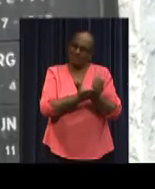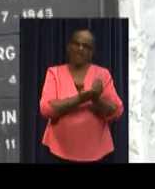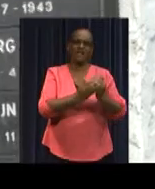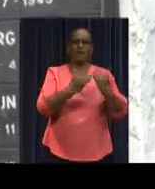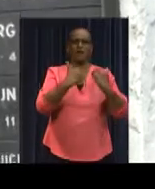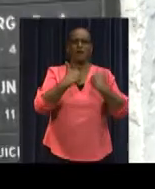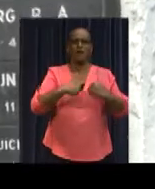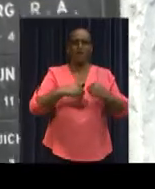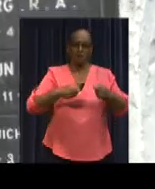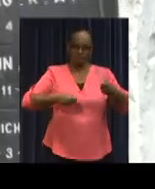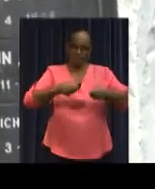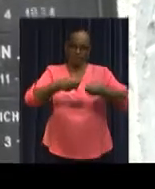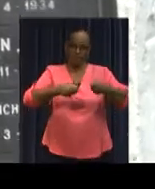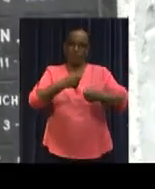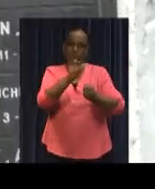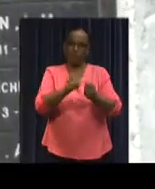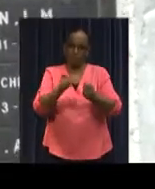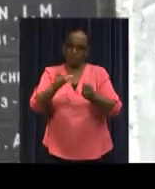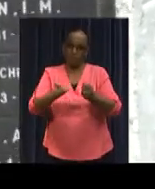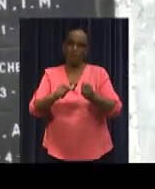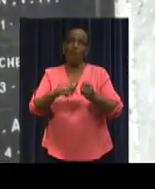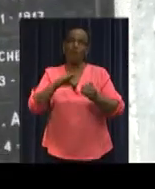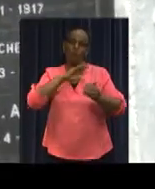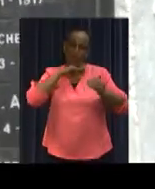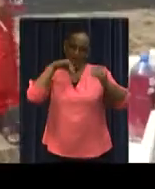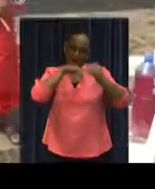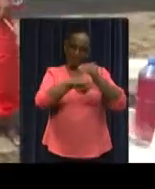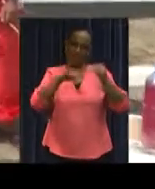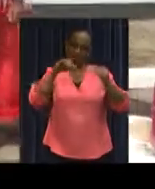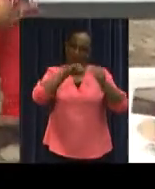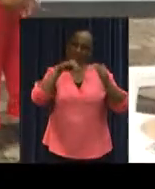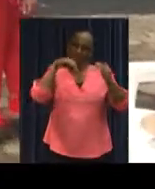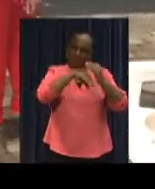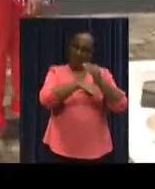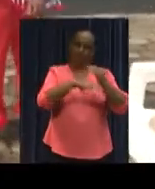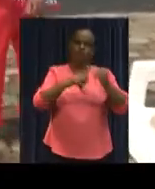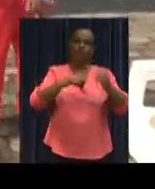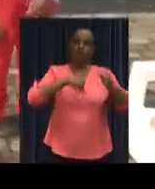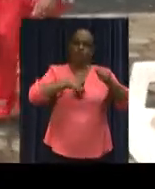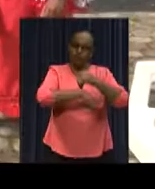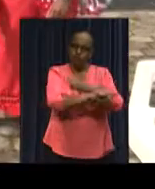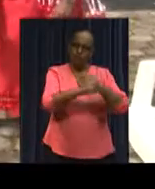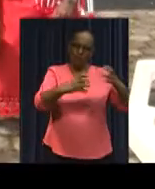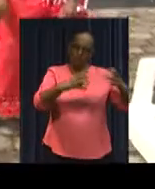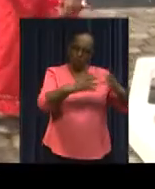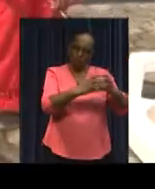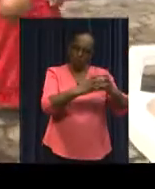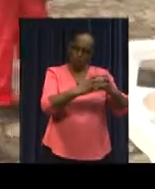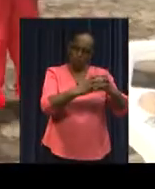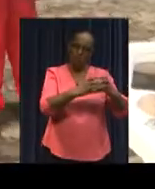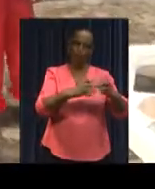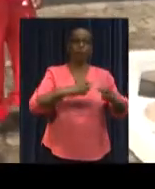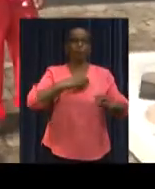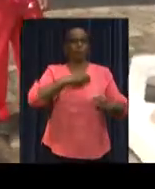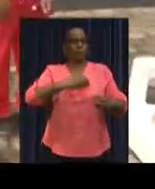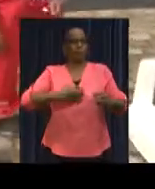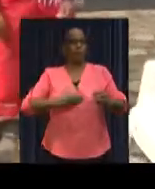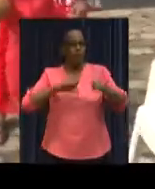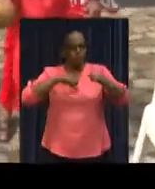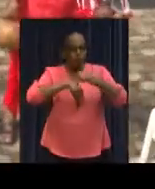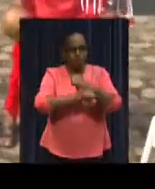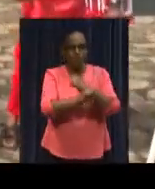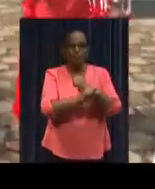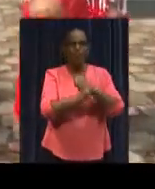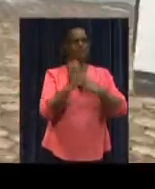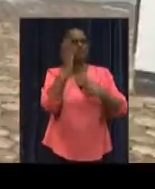176 people died, including the entire crew. There was also a football